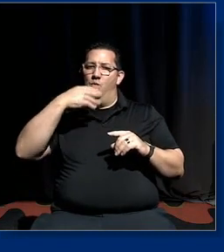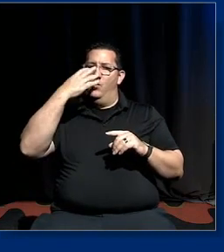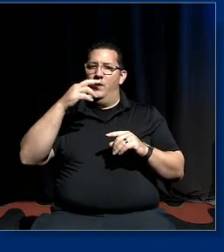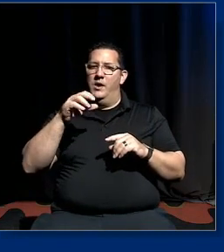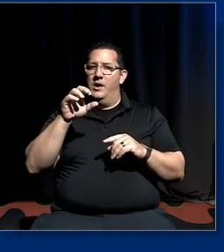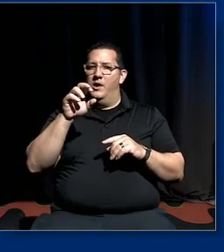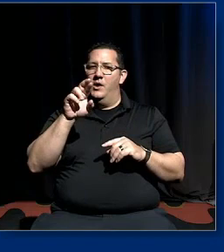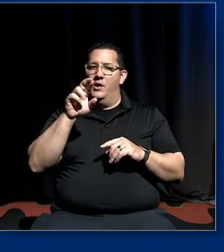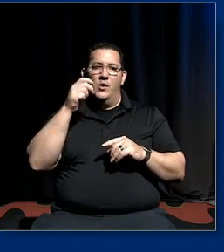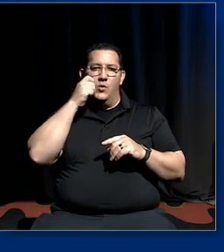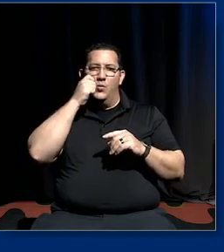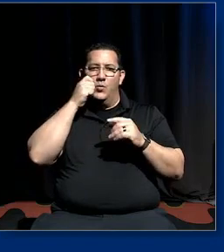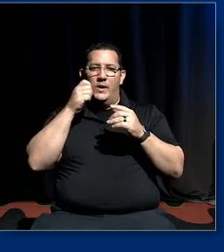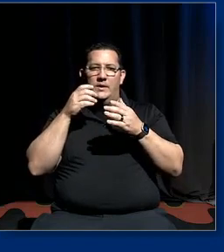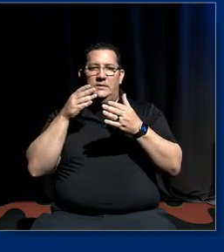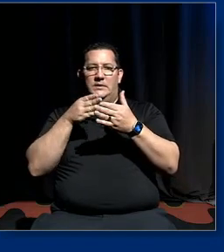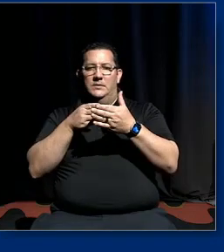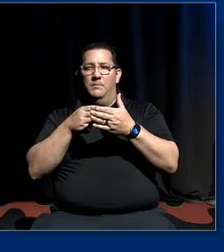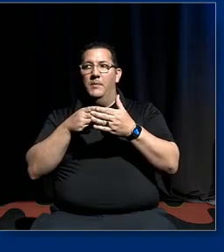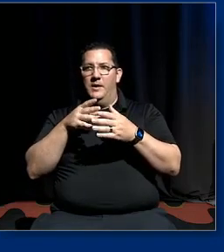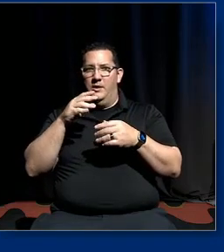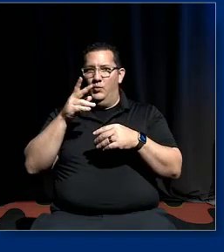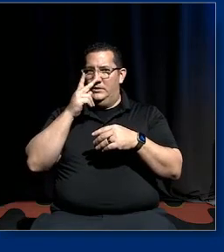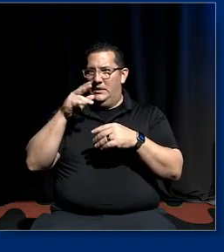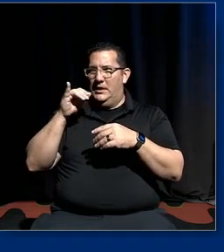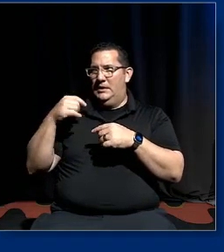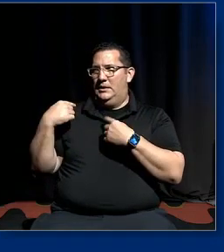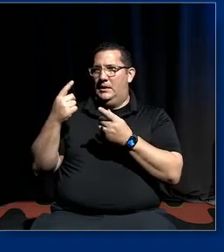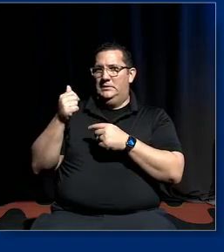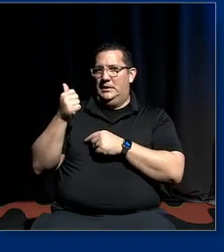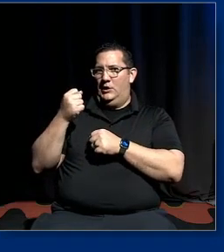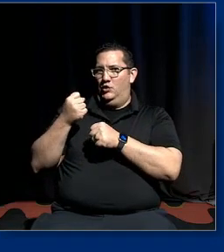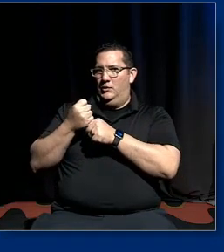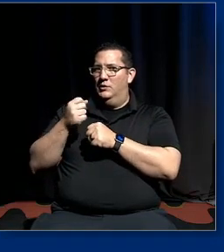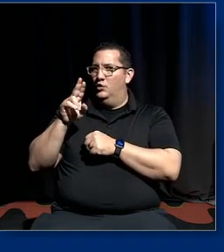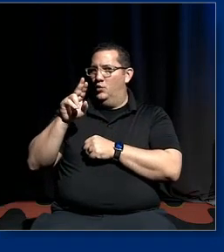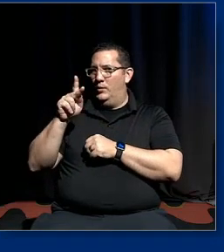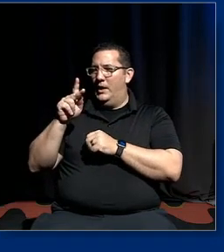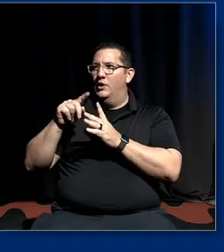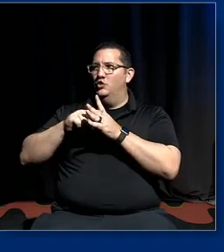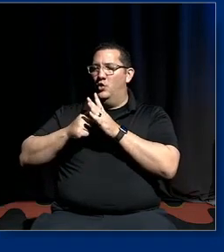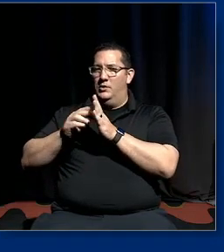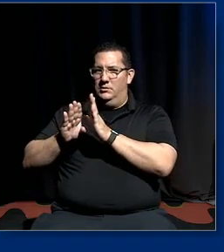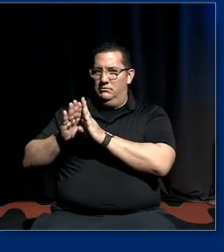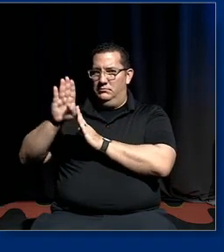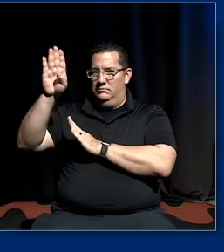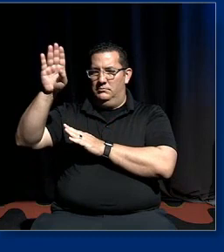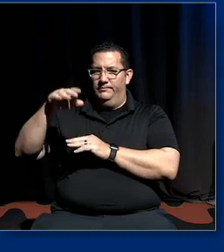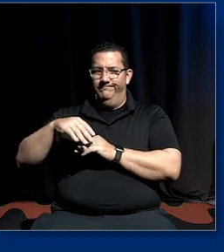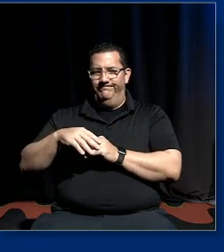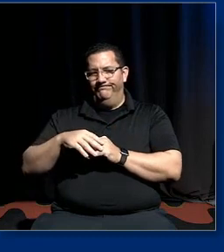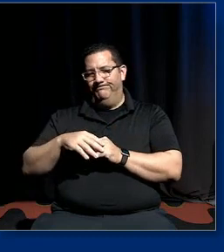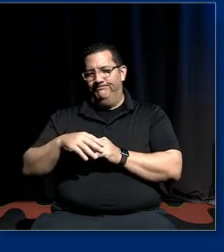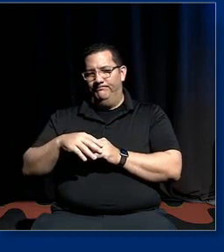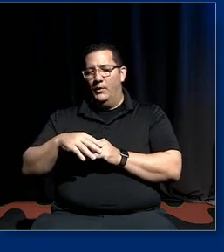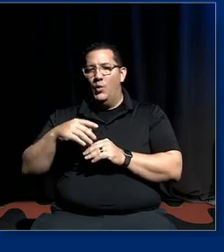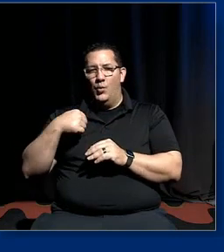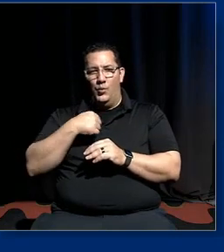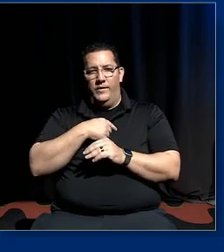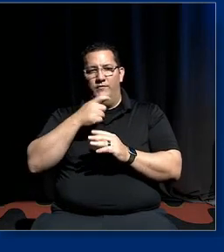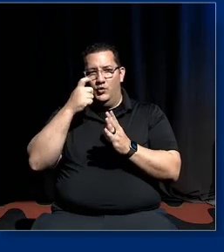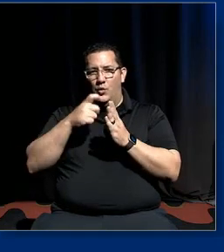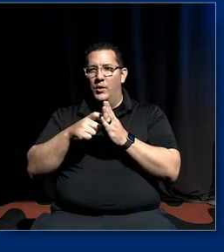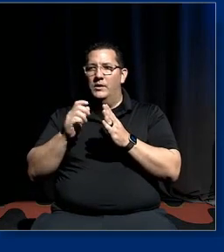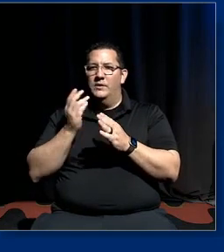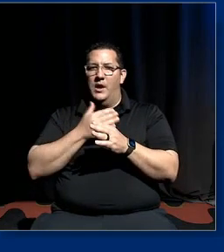taken off in the last 10 years in the uk um there was a point a few we we keep having crises in amongst our leaders